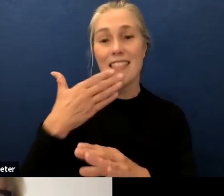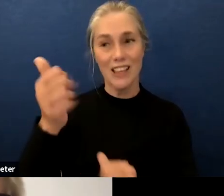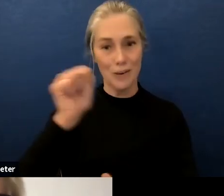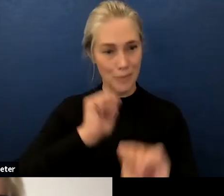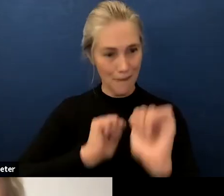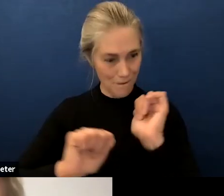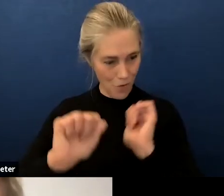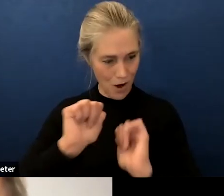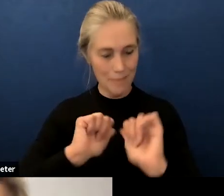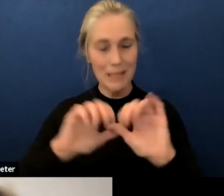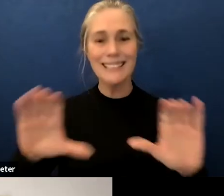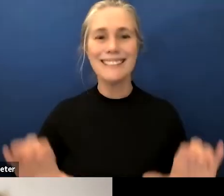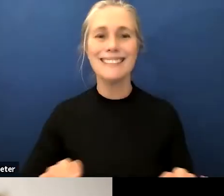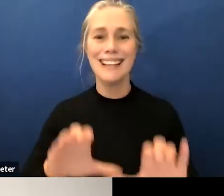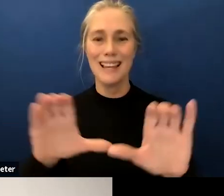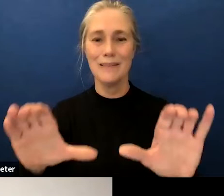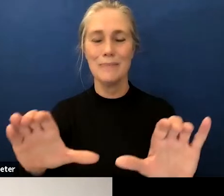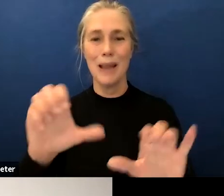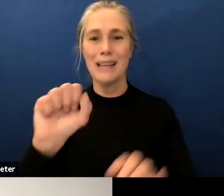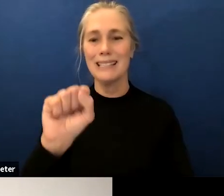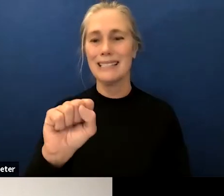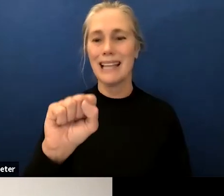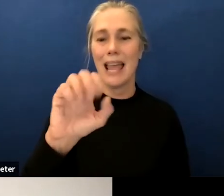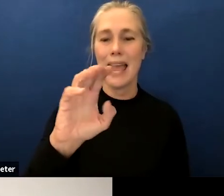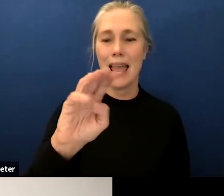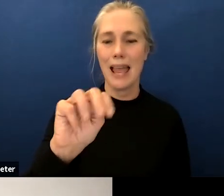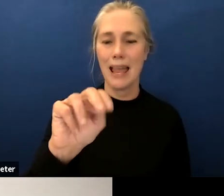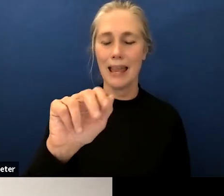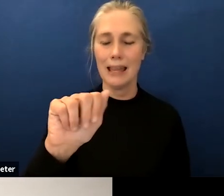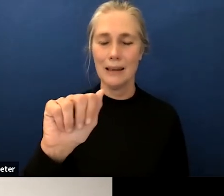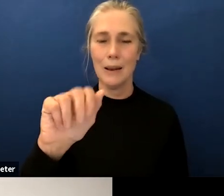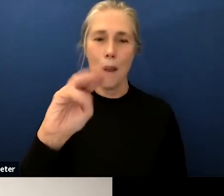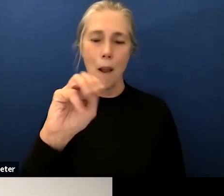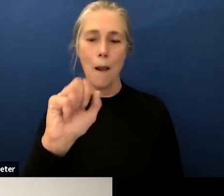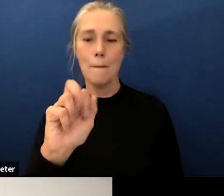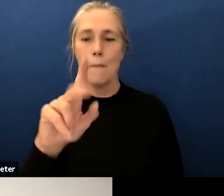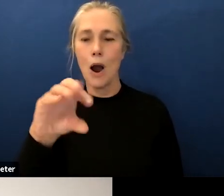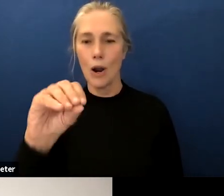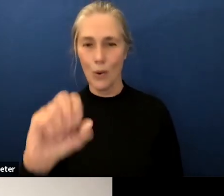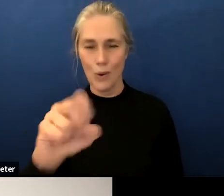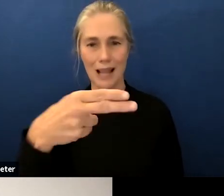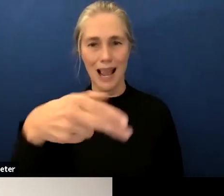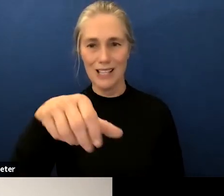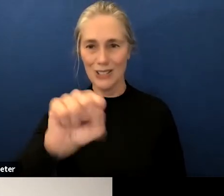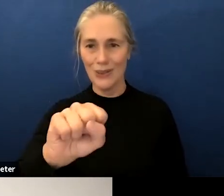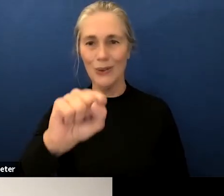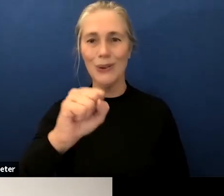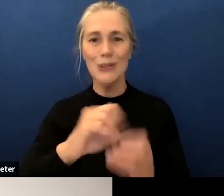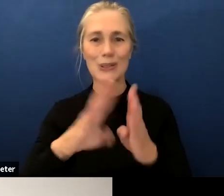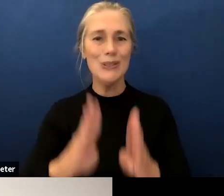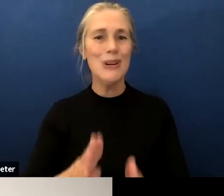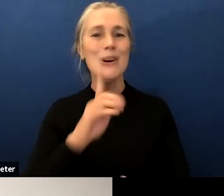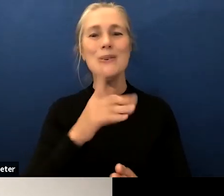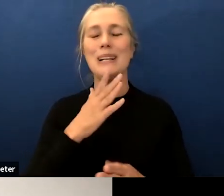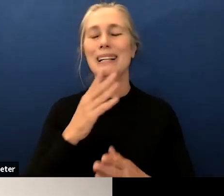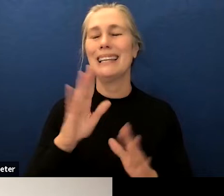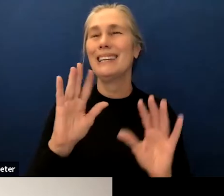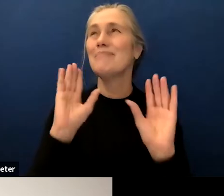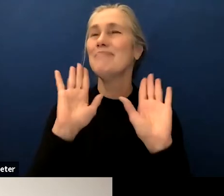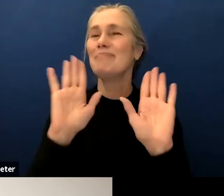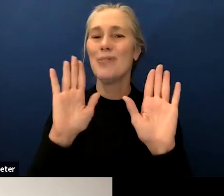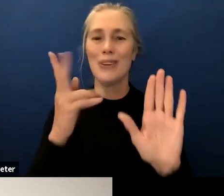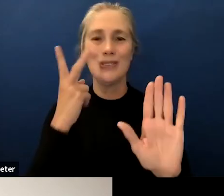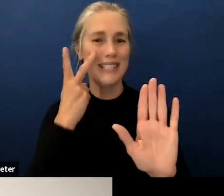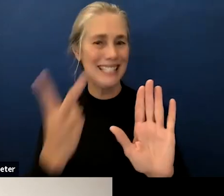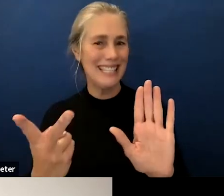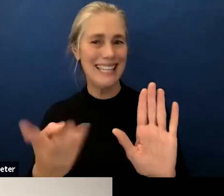that was done by our san marcos high school students it was a joy to see their talent and how they drew us in